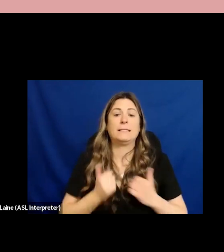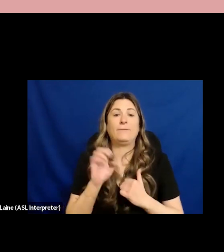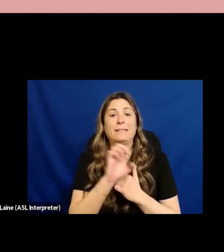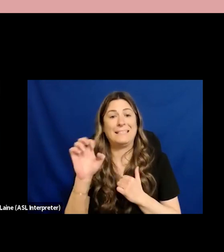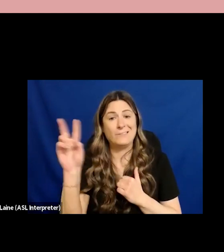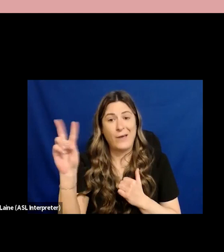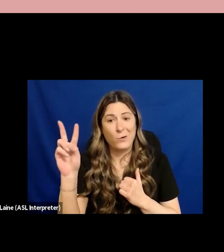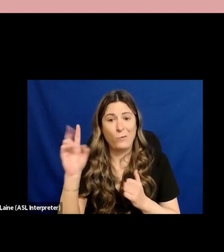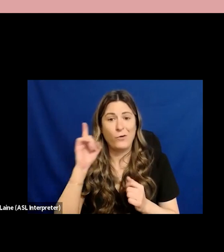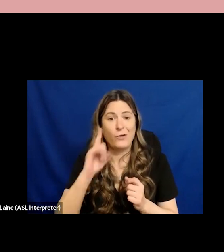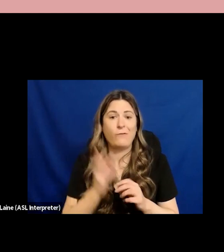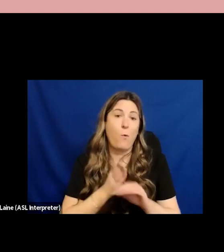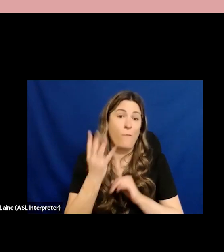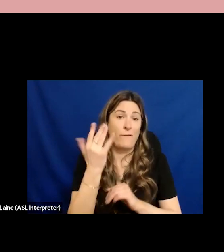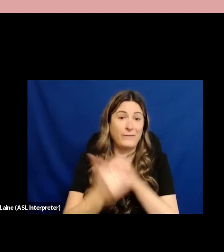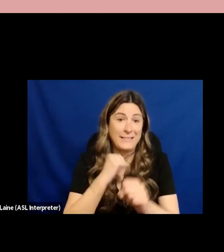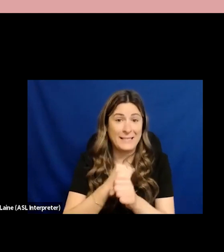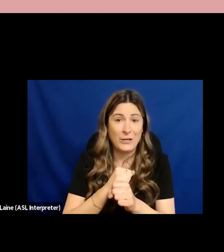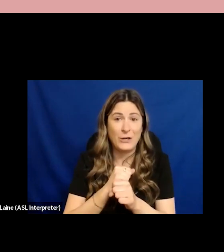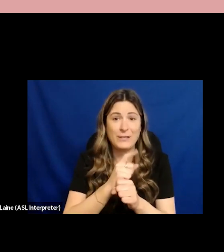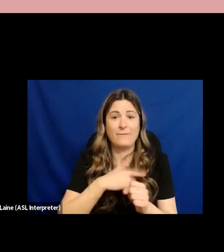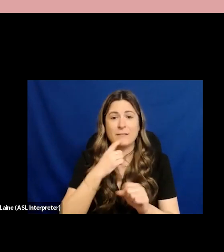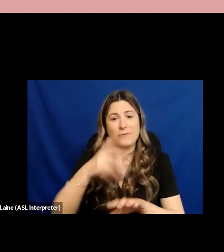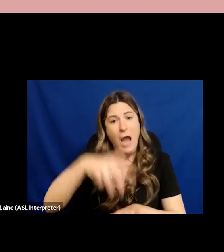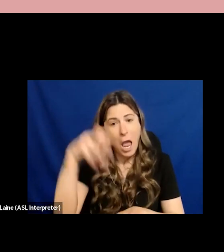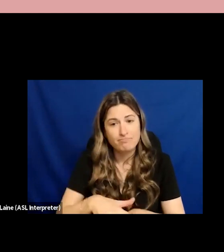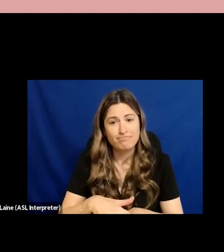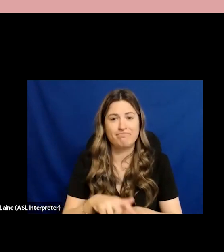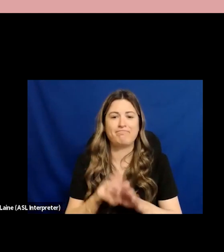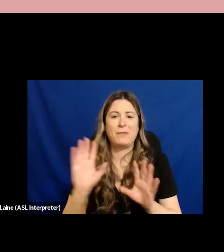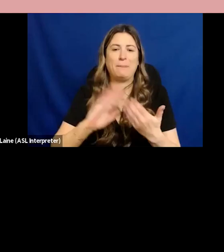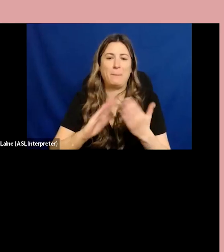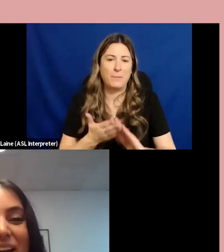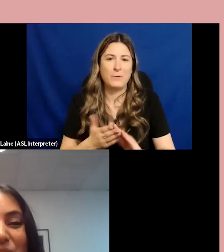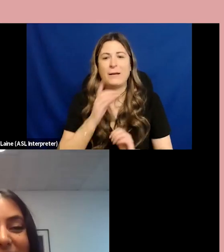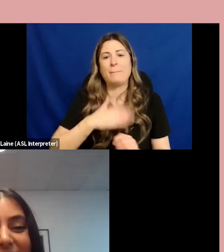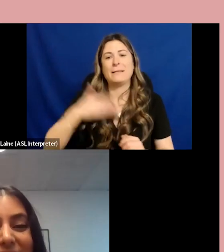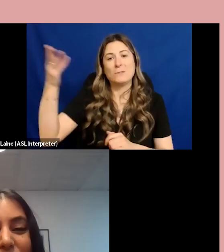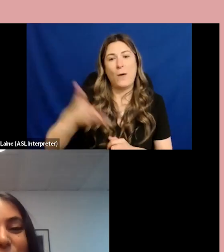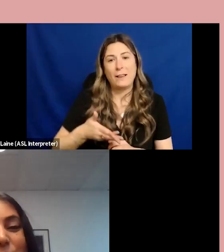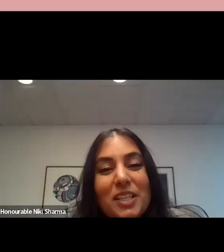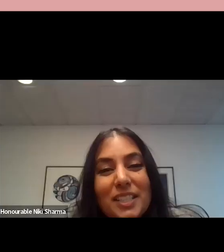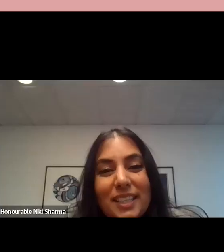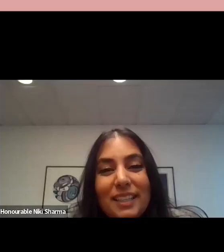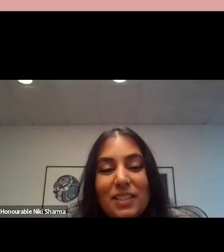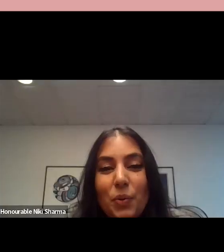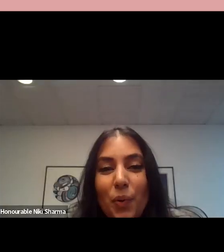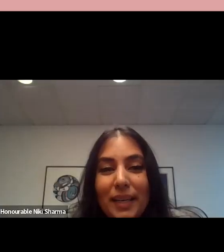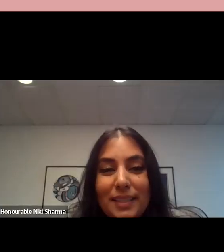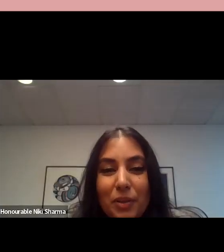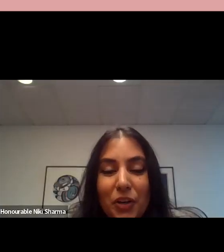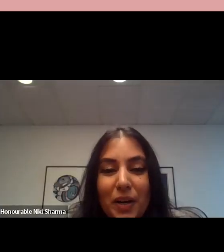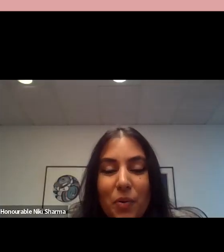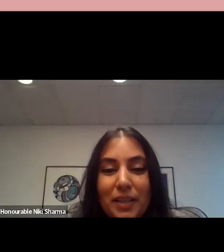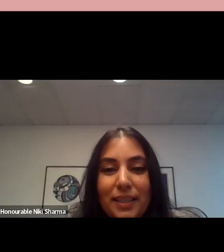area please welcome the attorney general and honorable nikki sharma hi everybody thank you so much asia it's so